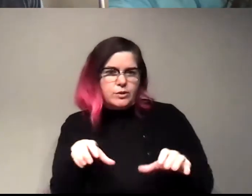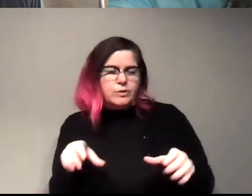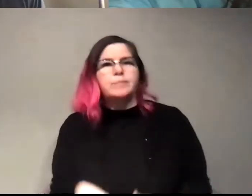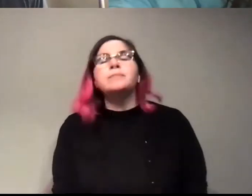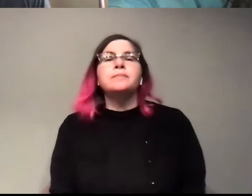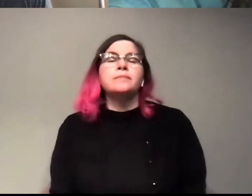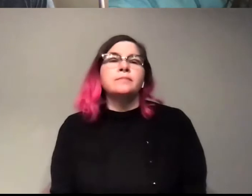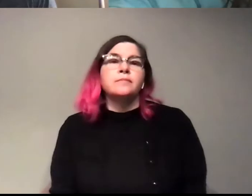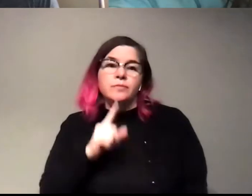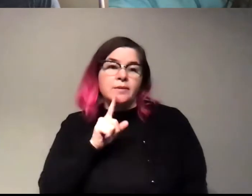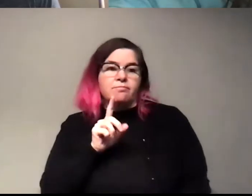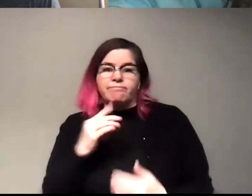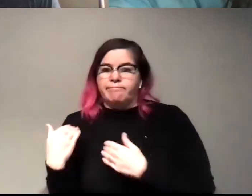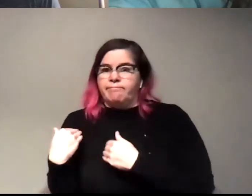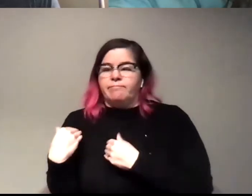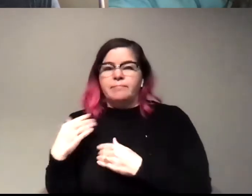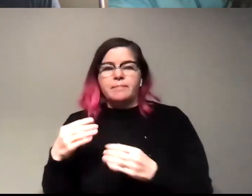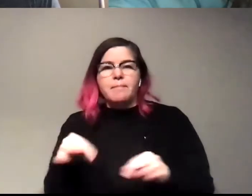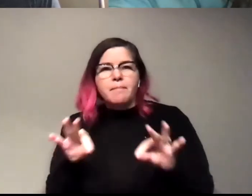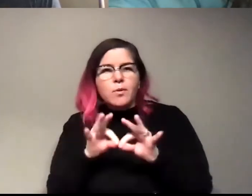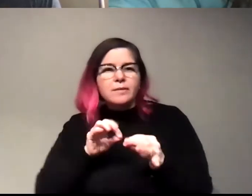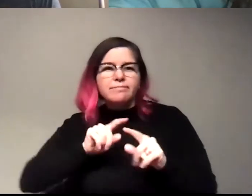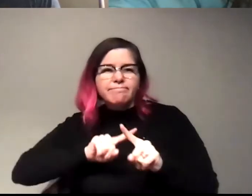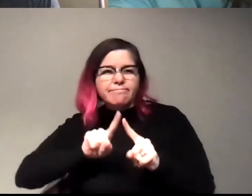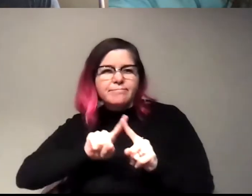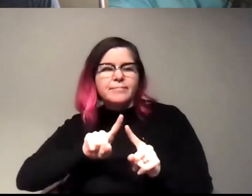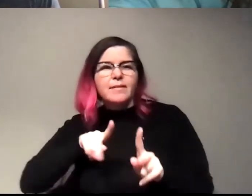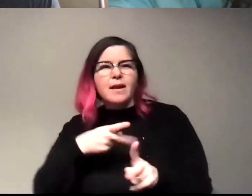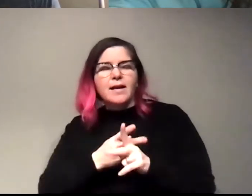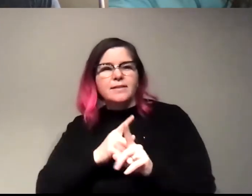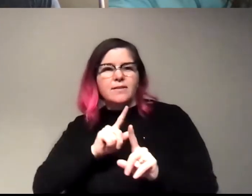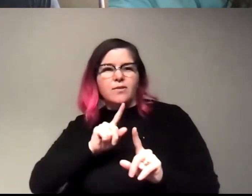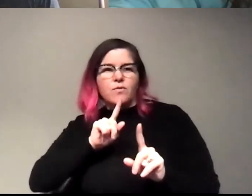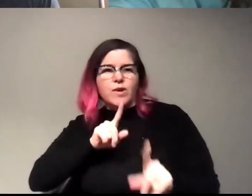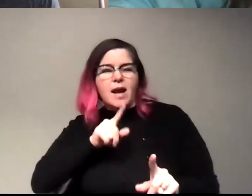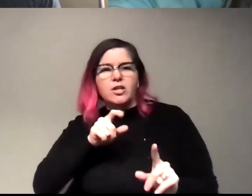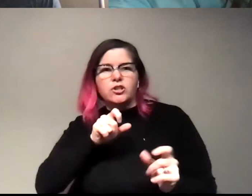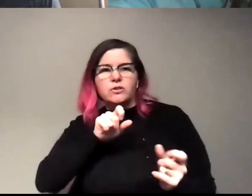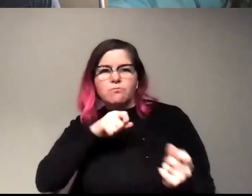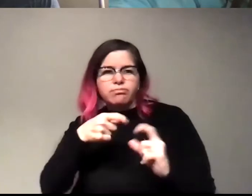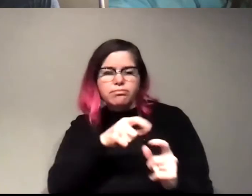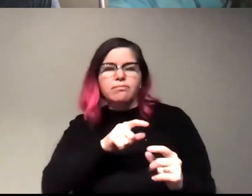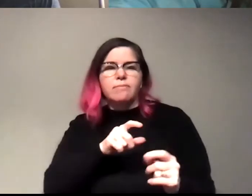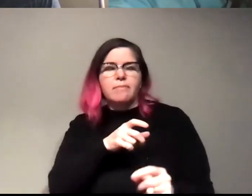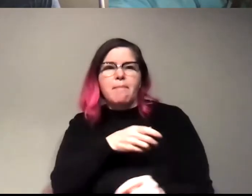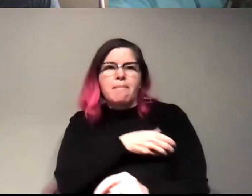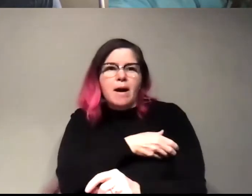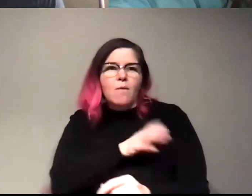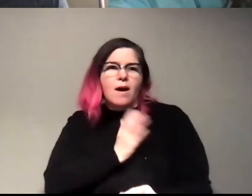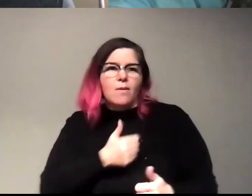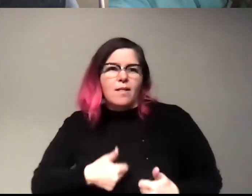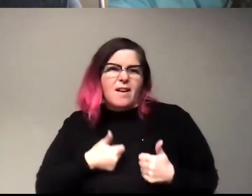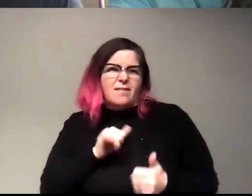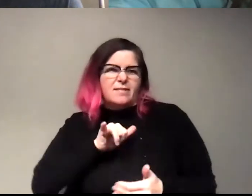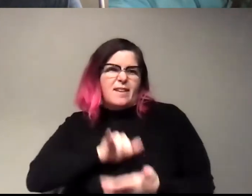important, you know, sort of reactions that power our lives and that kind of thing.